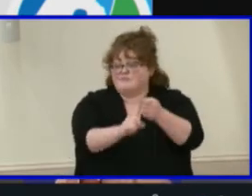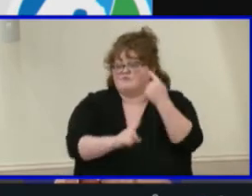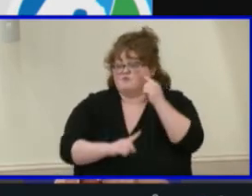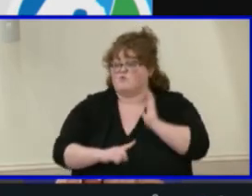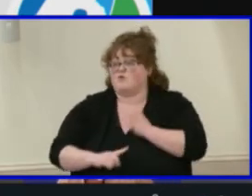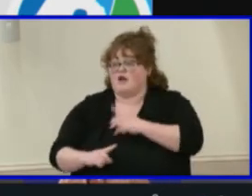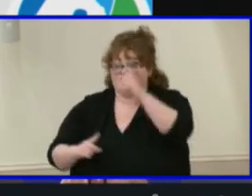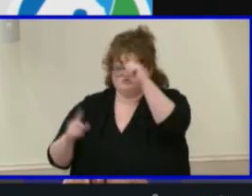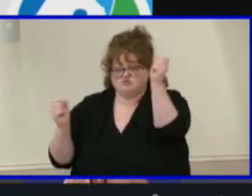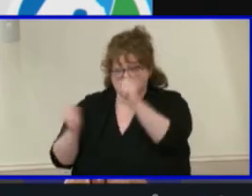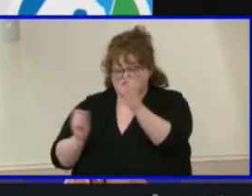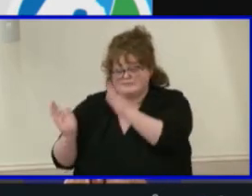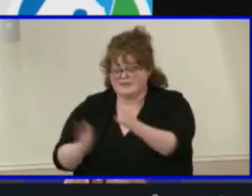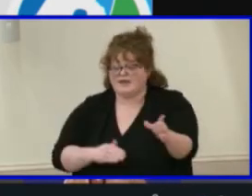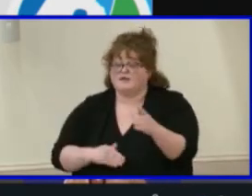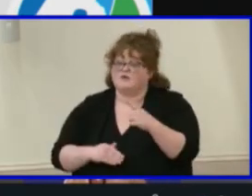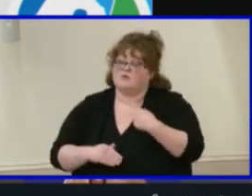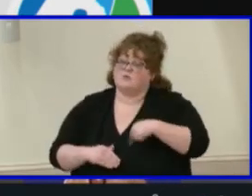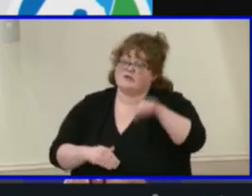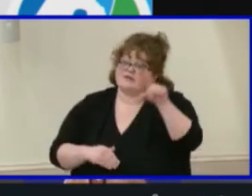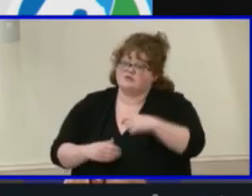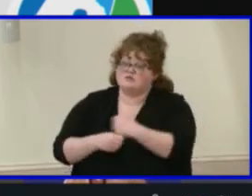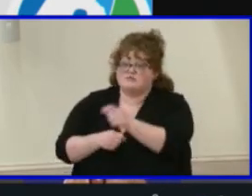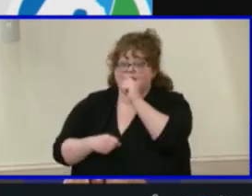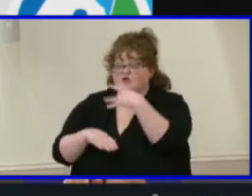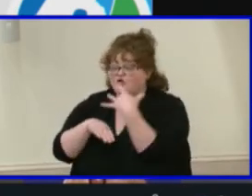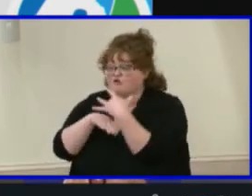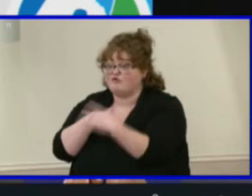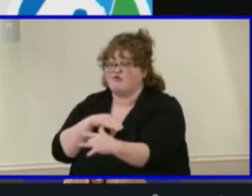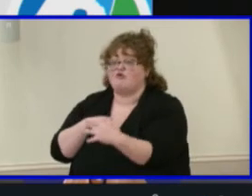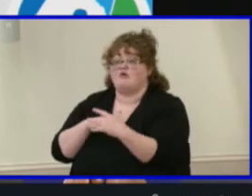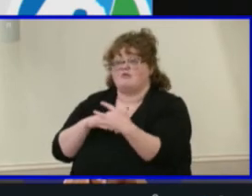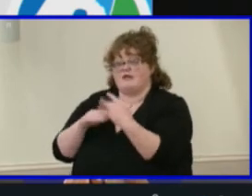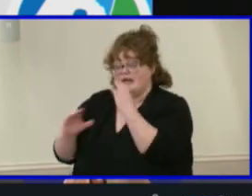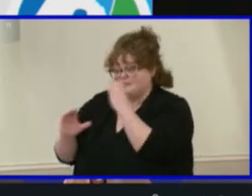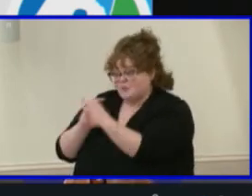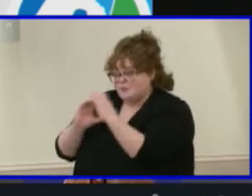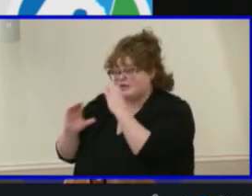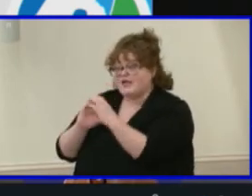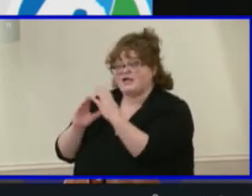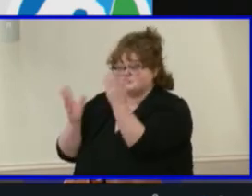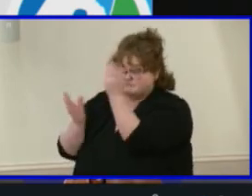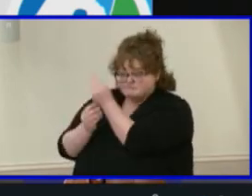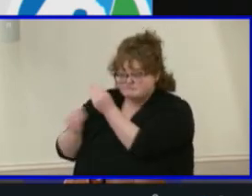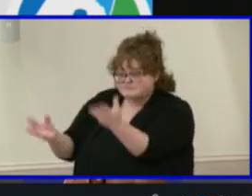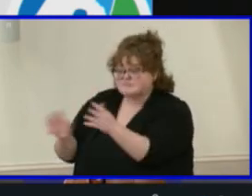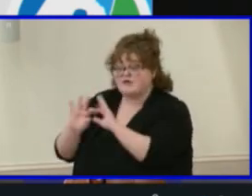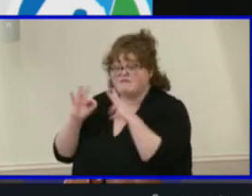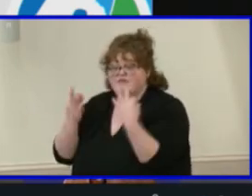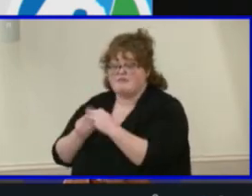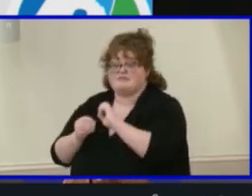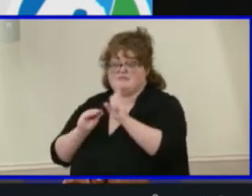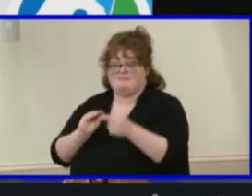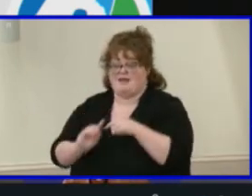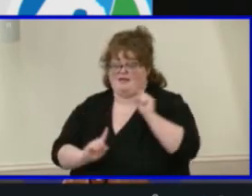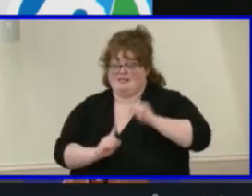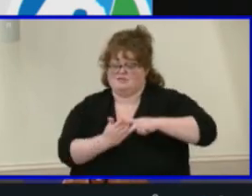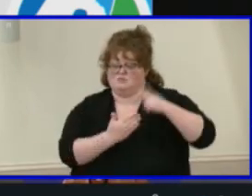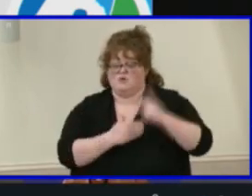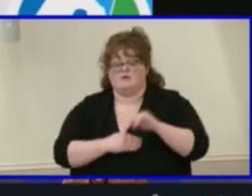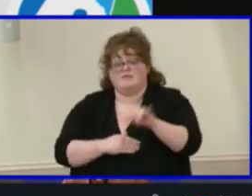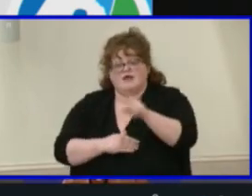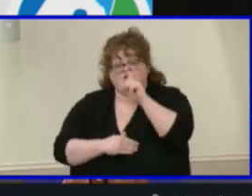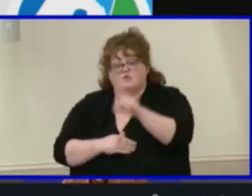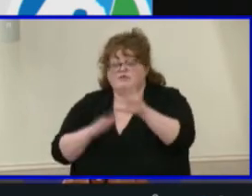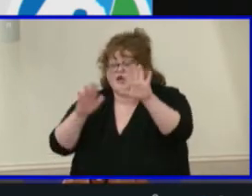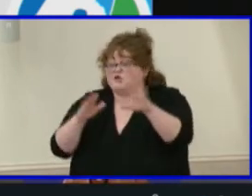communication to our Henrico County Public School students and families about the Maggie L. Walker Governor's School program is a growth opportunity